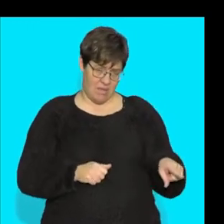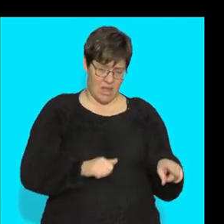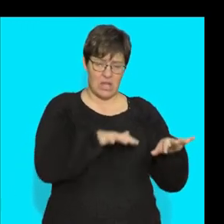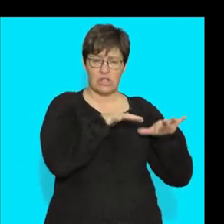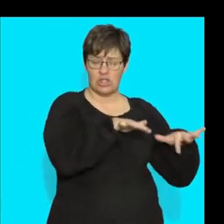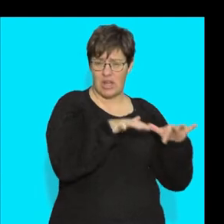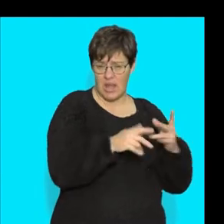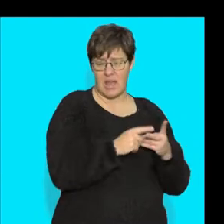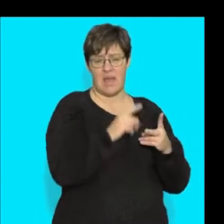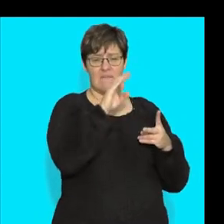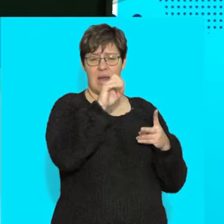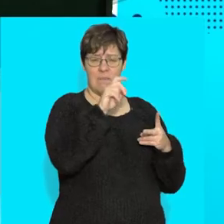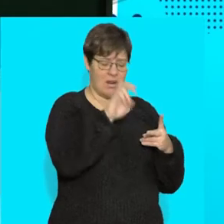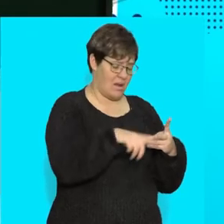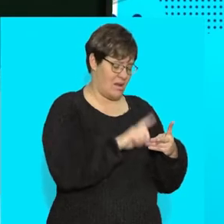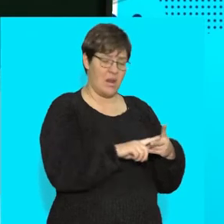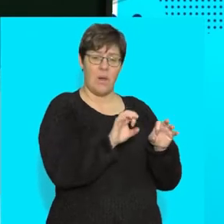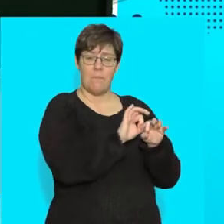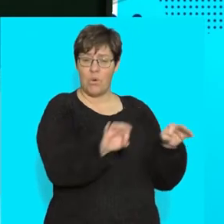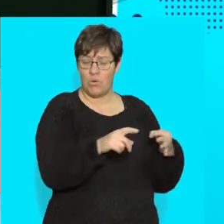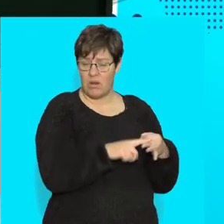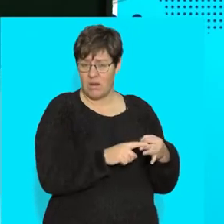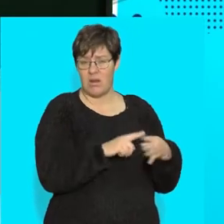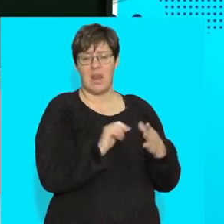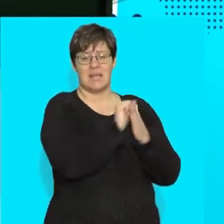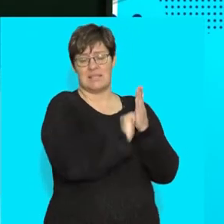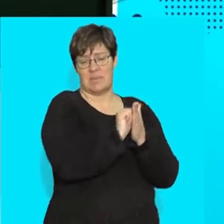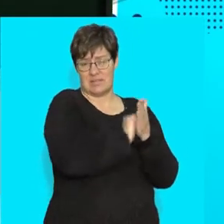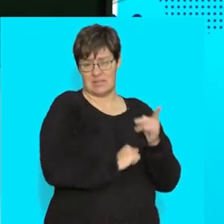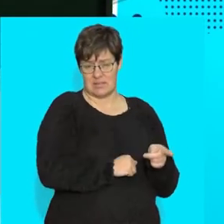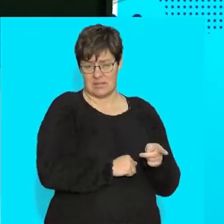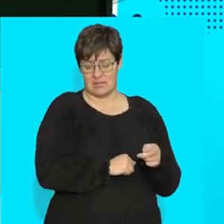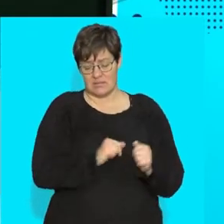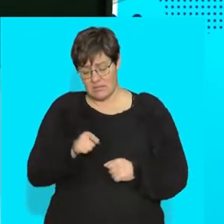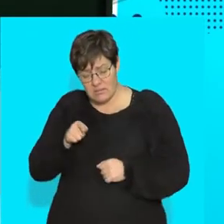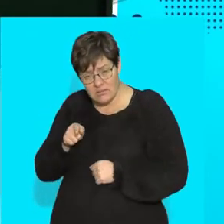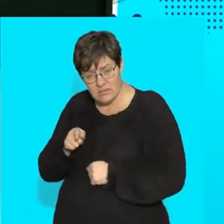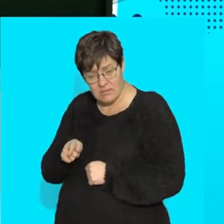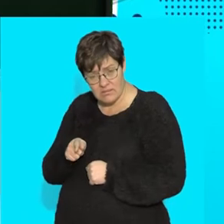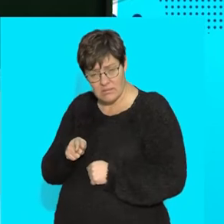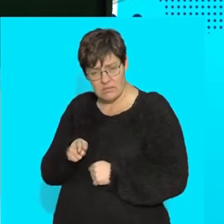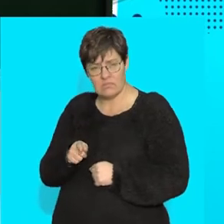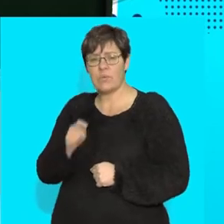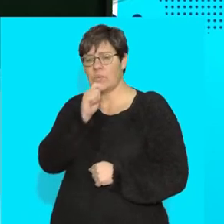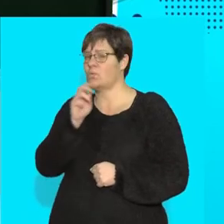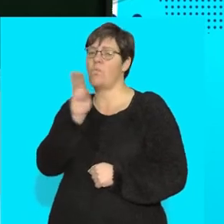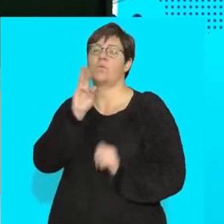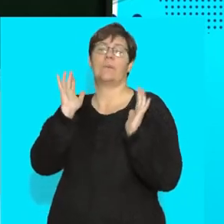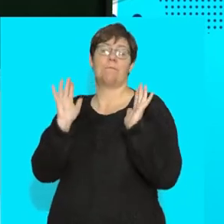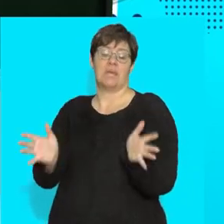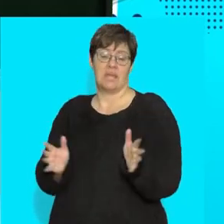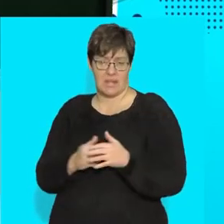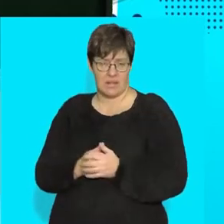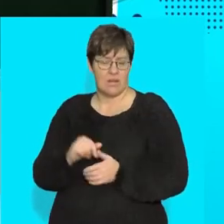I put fibers in. Bone, I use cement. This tissue, I just use water.